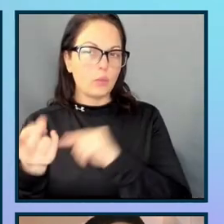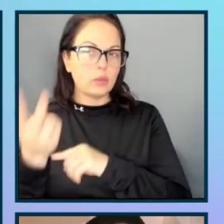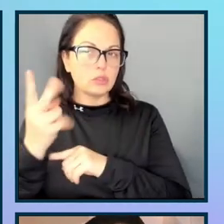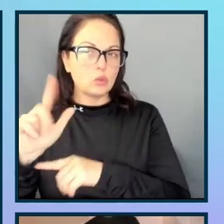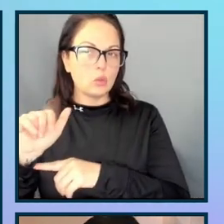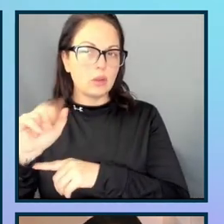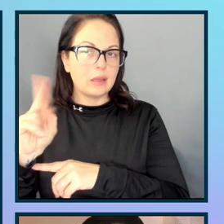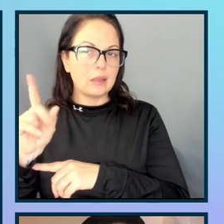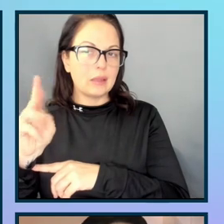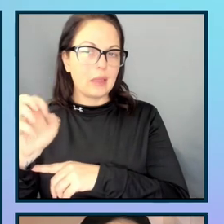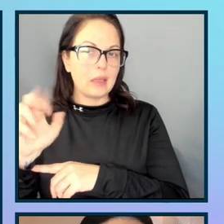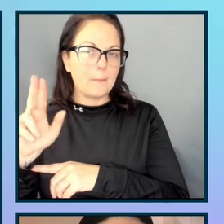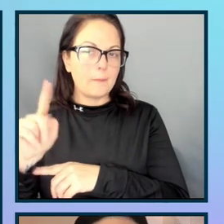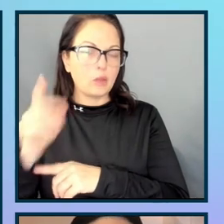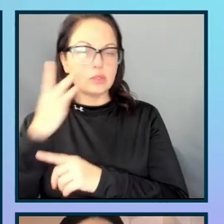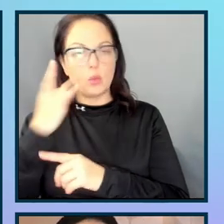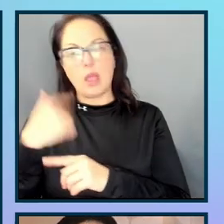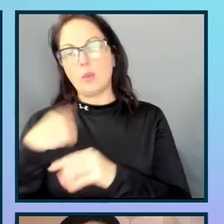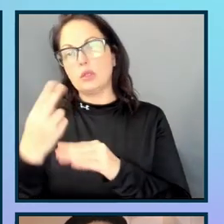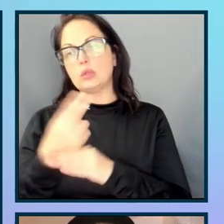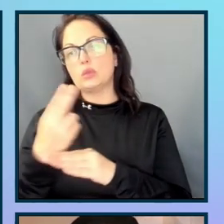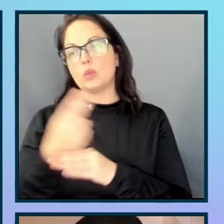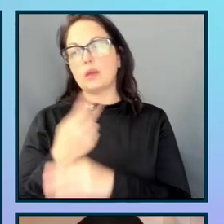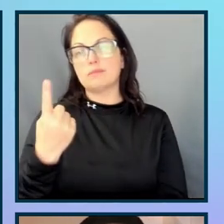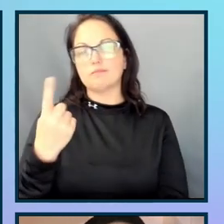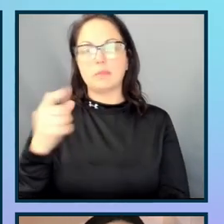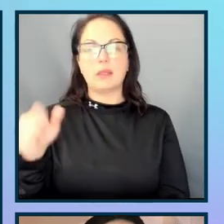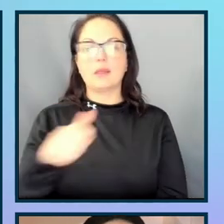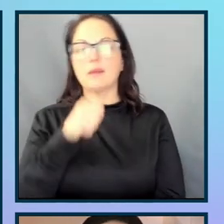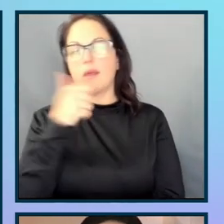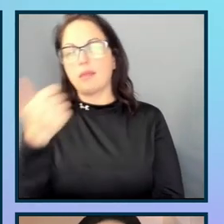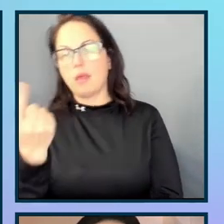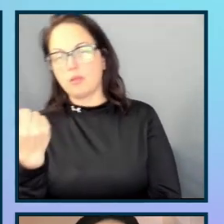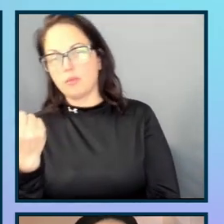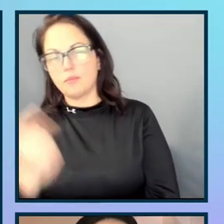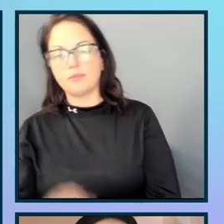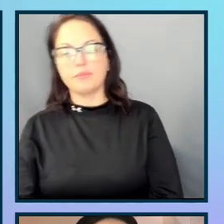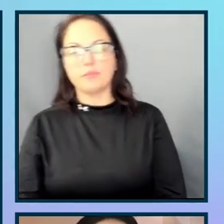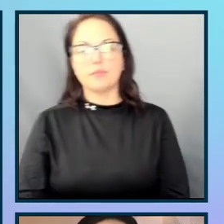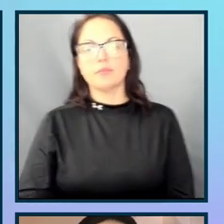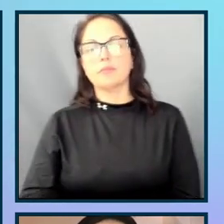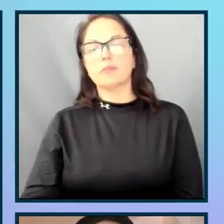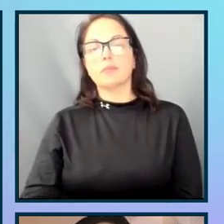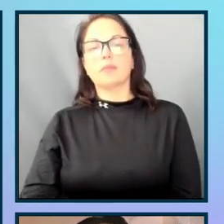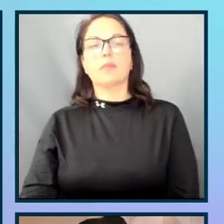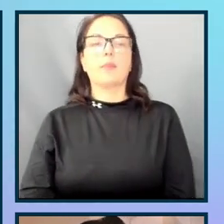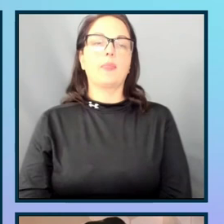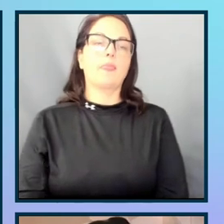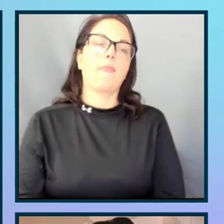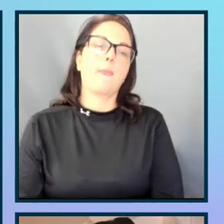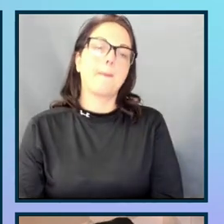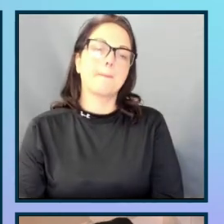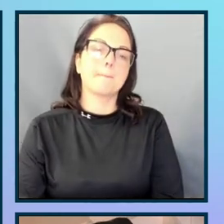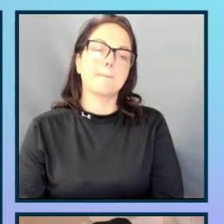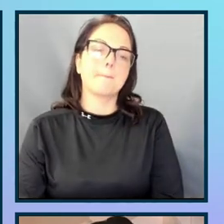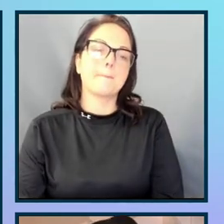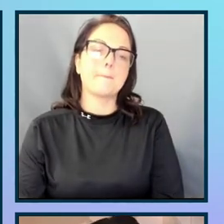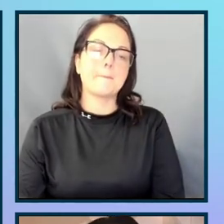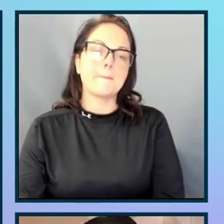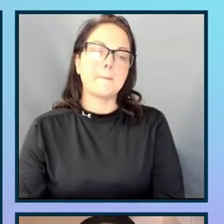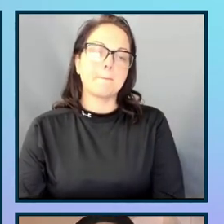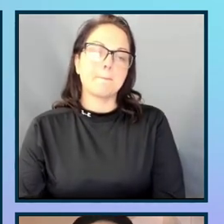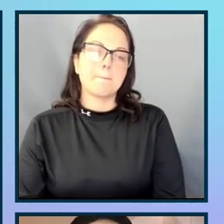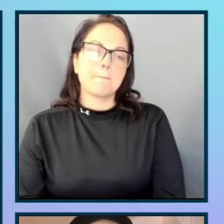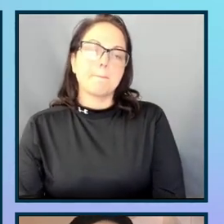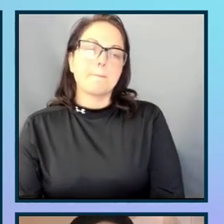be and why I might want to use one or the other. Okay. So, now that we've talked about the use of accessible naming, let's